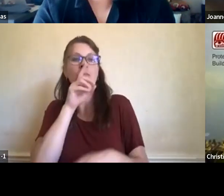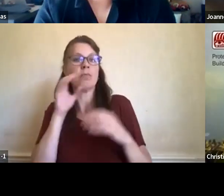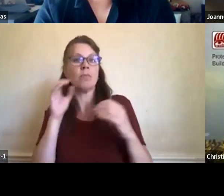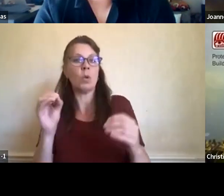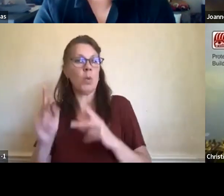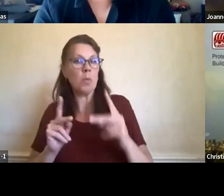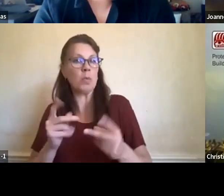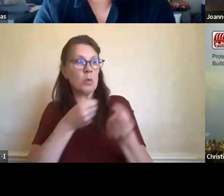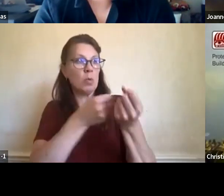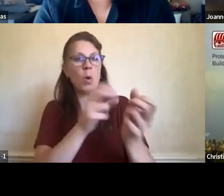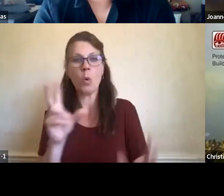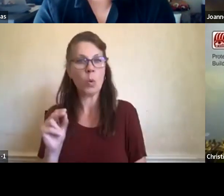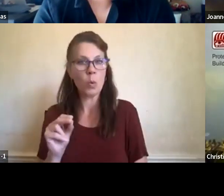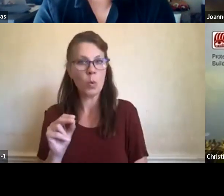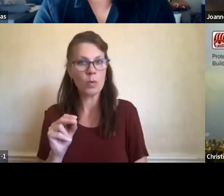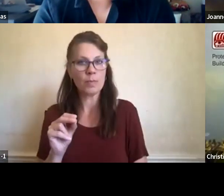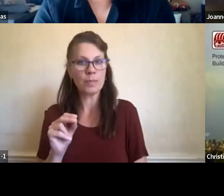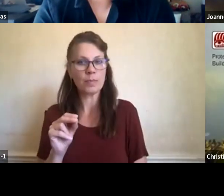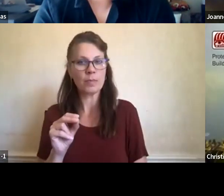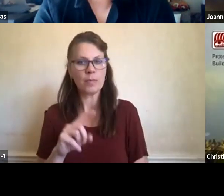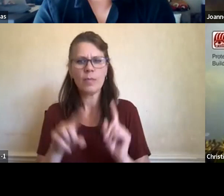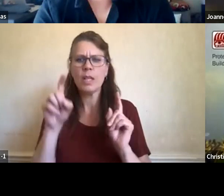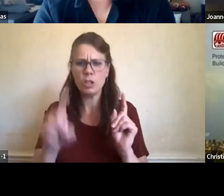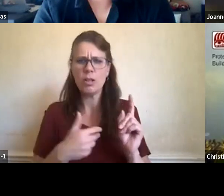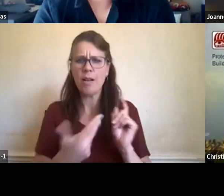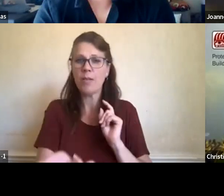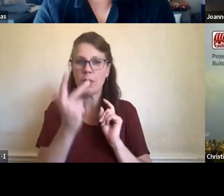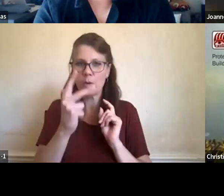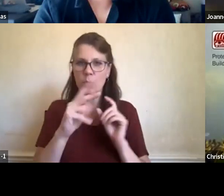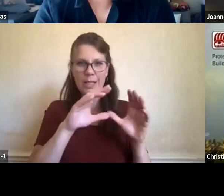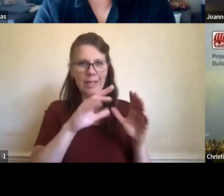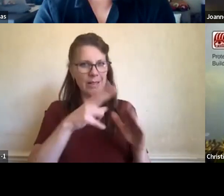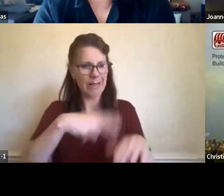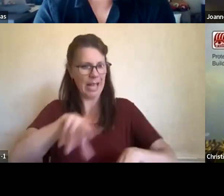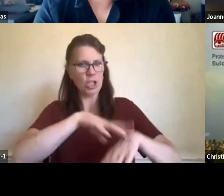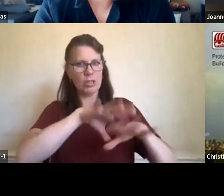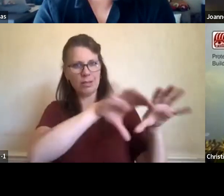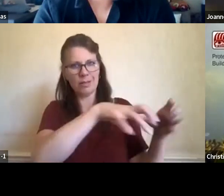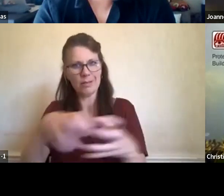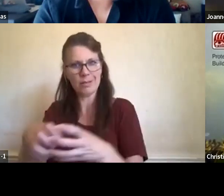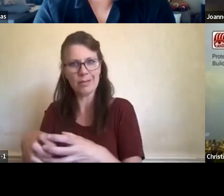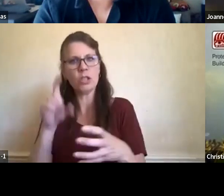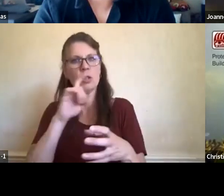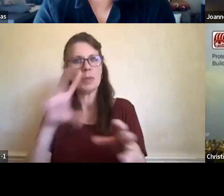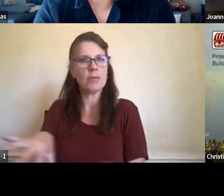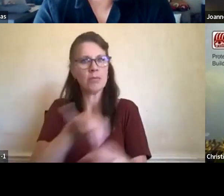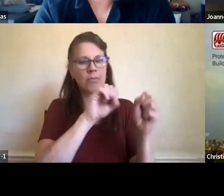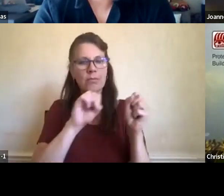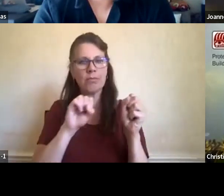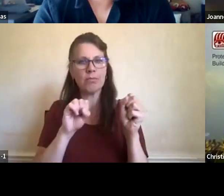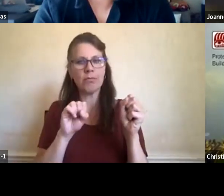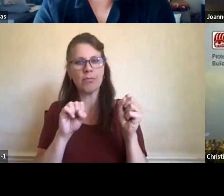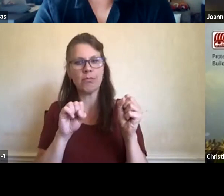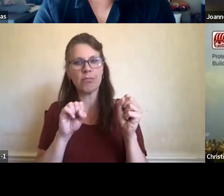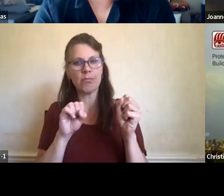And it should be the, uh, the three host nations, Squamish, Tsleil-Waututh, and Musqueam that, you know, uh,